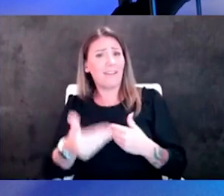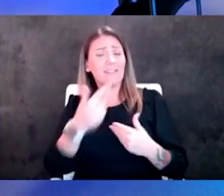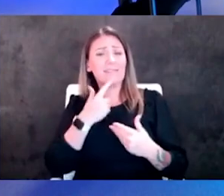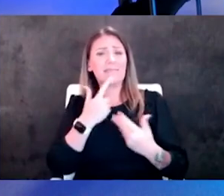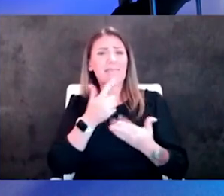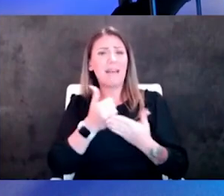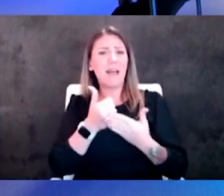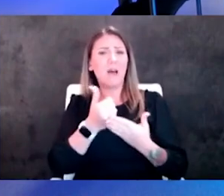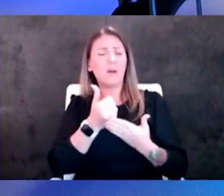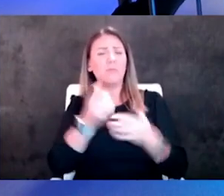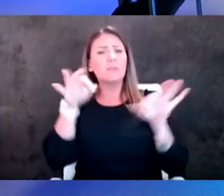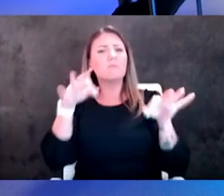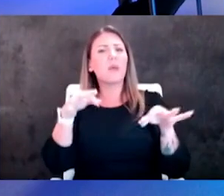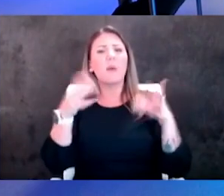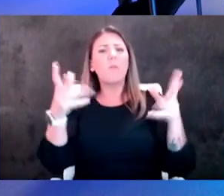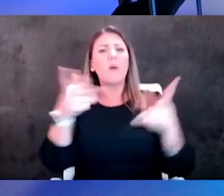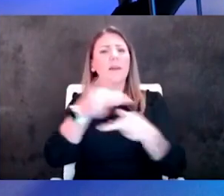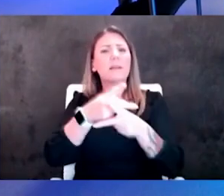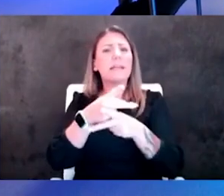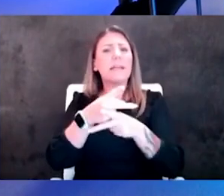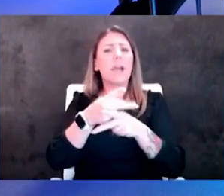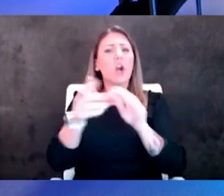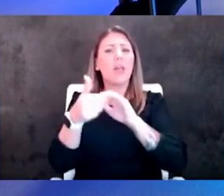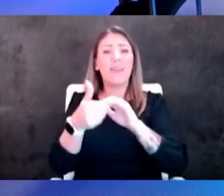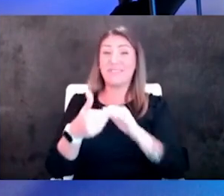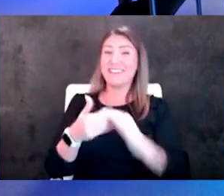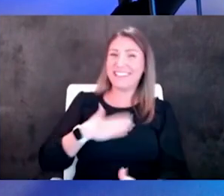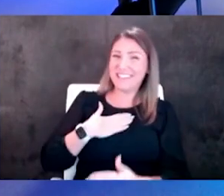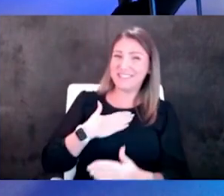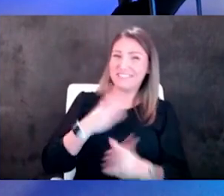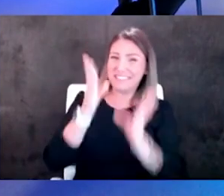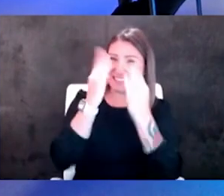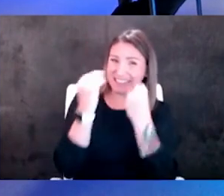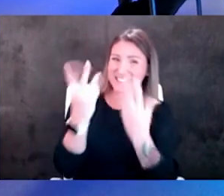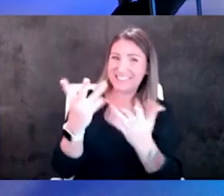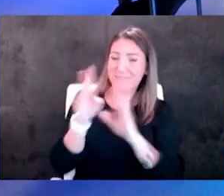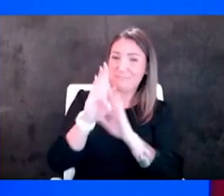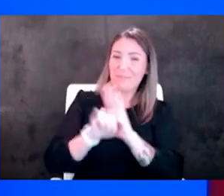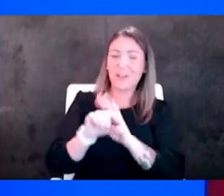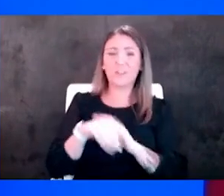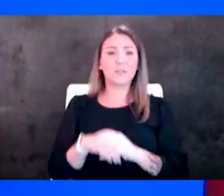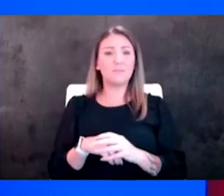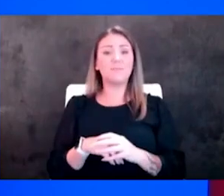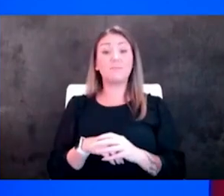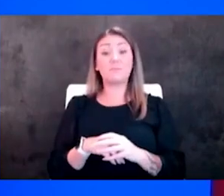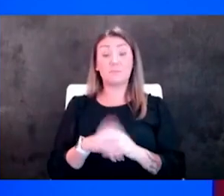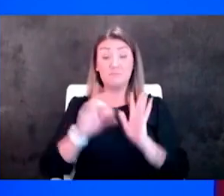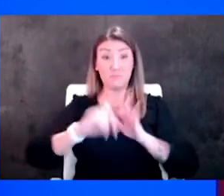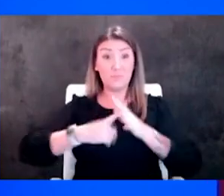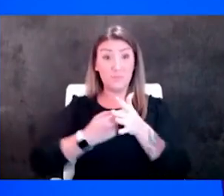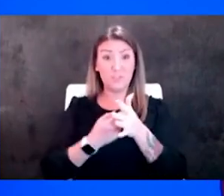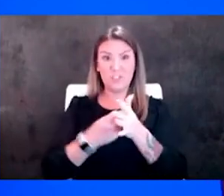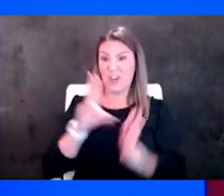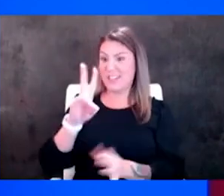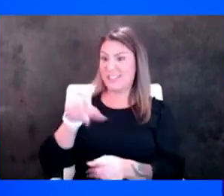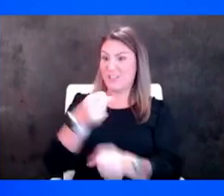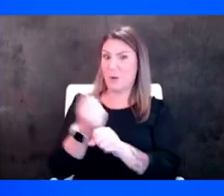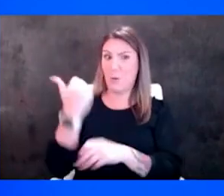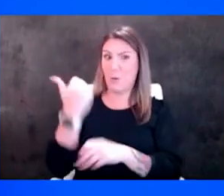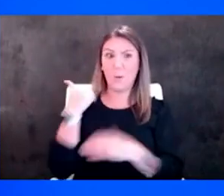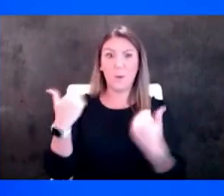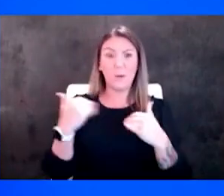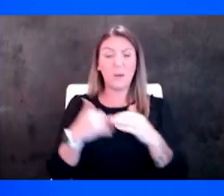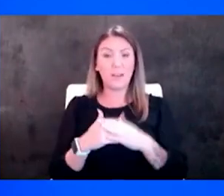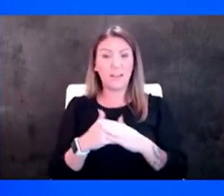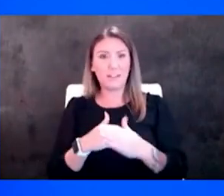collaborative let's start with that jody okay happy to to give you a little bit of background we started believe it or not seven years ago it's i think probably hard for